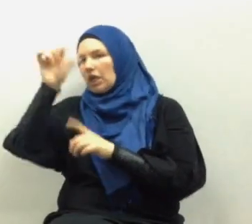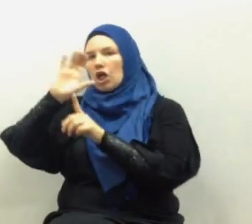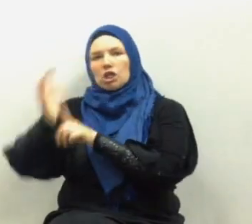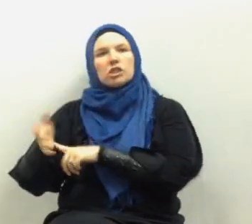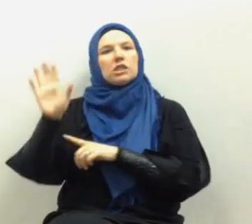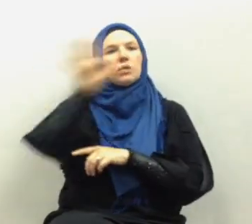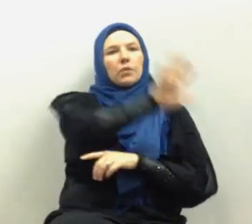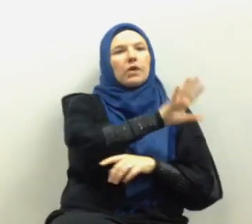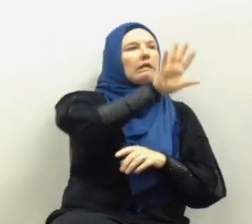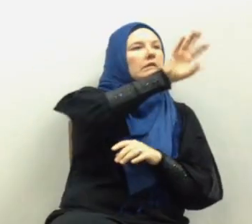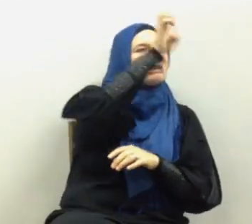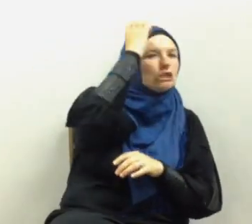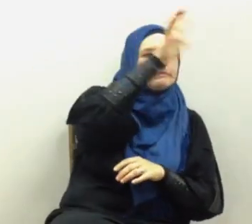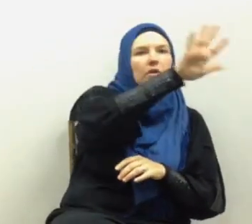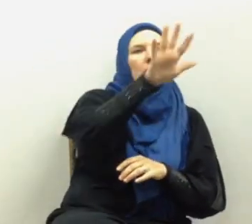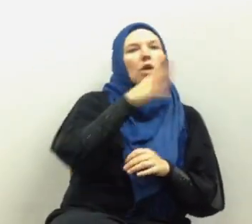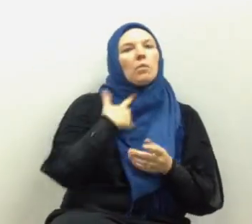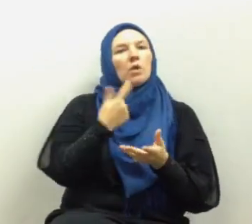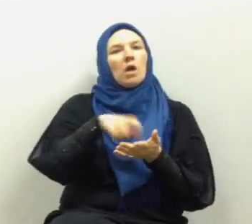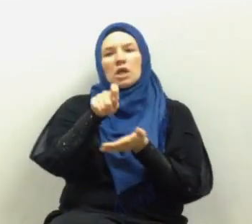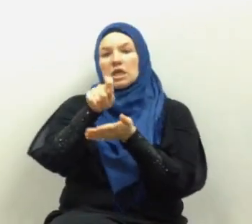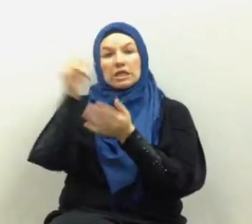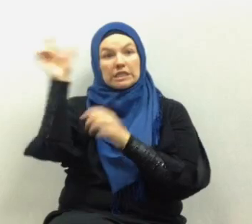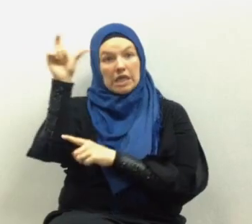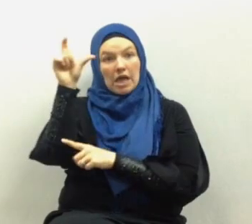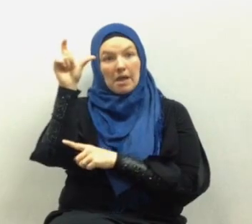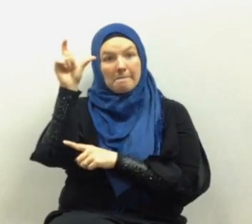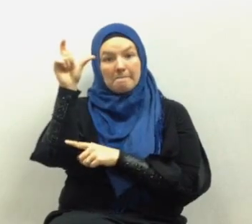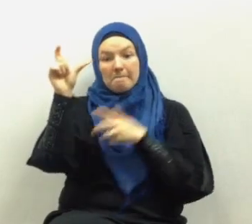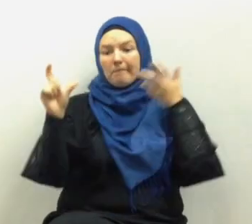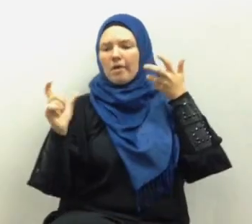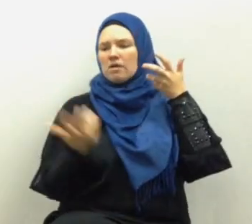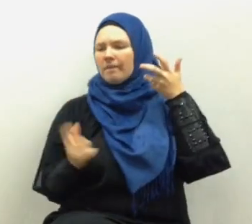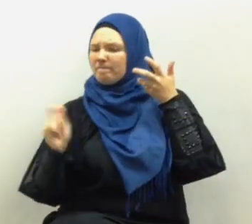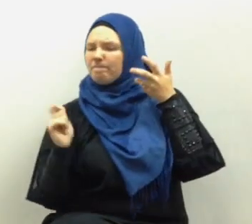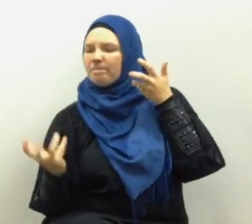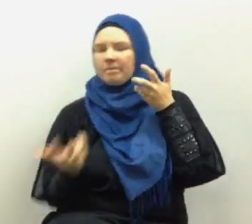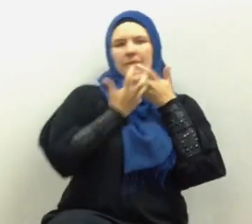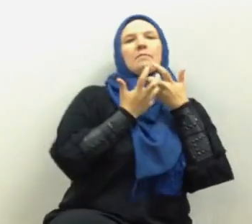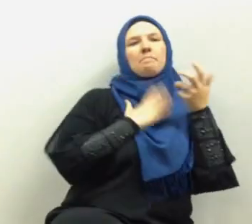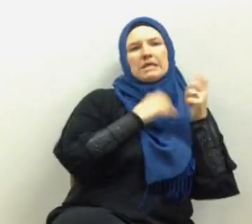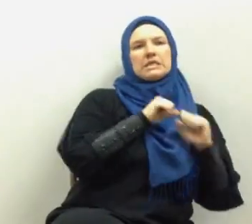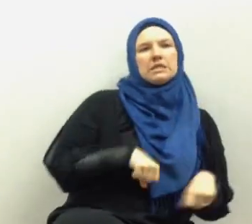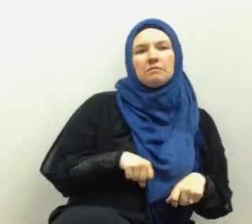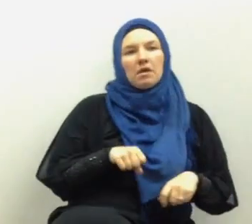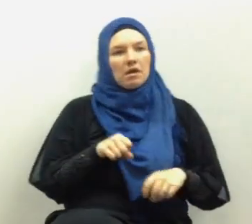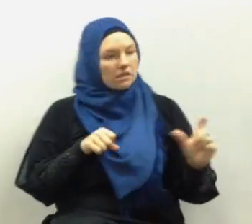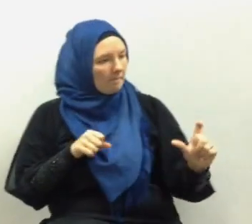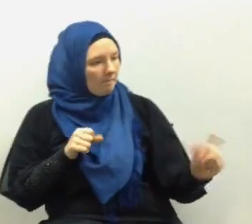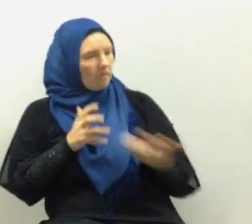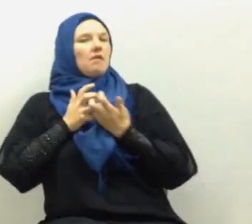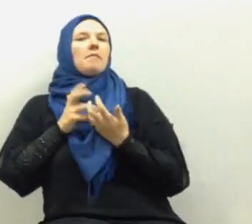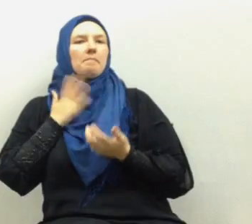culture we want Islam to be retrofitted as we wish to be custom tailored